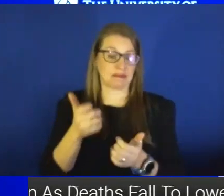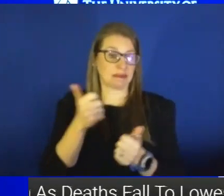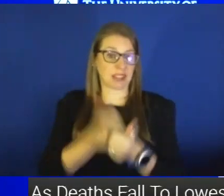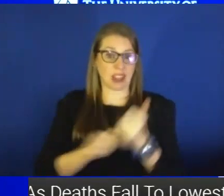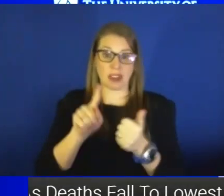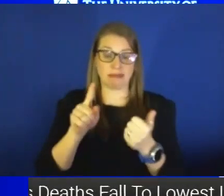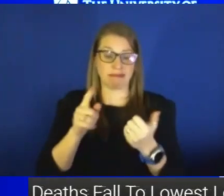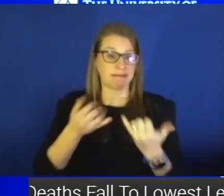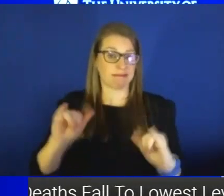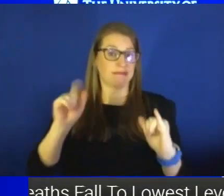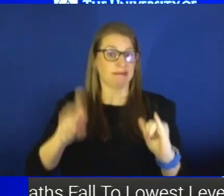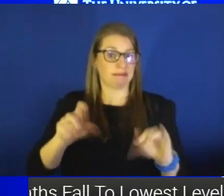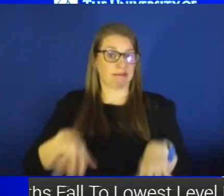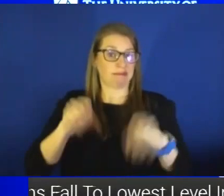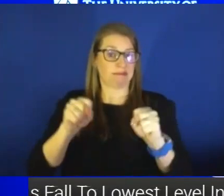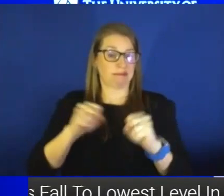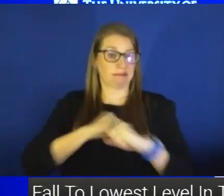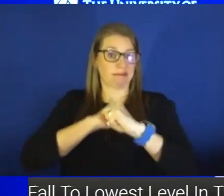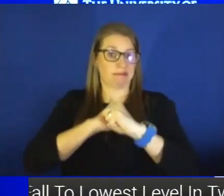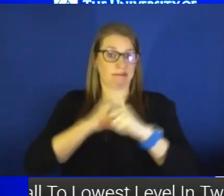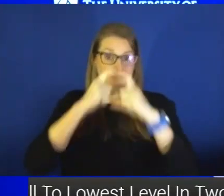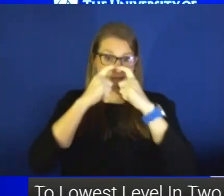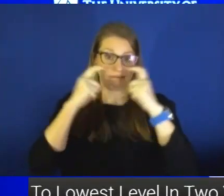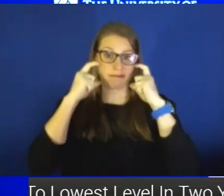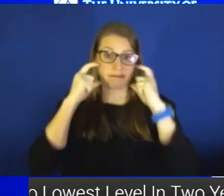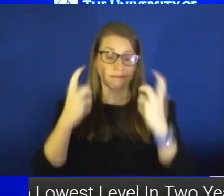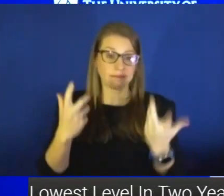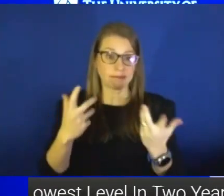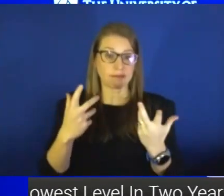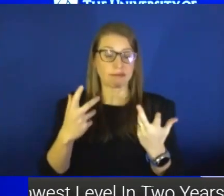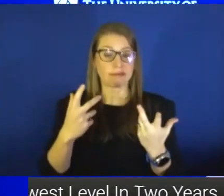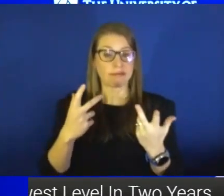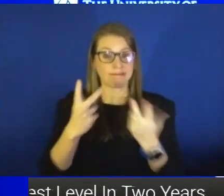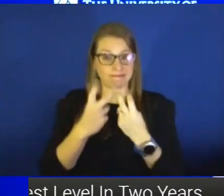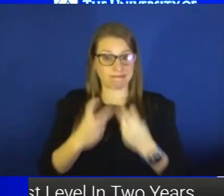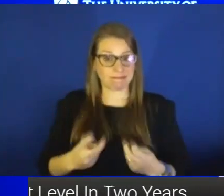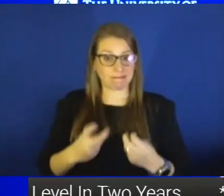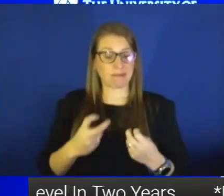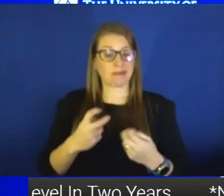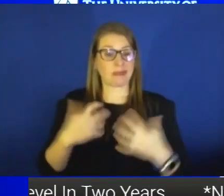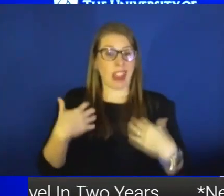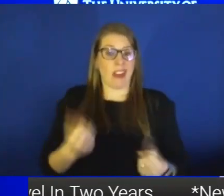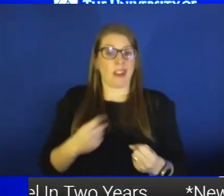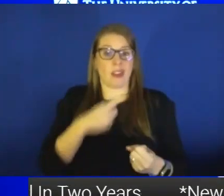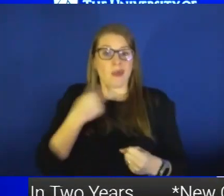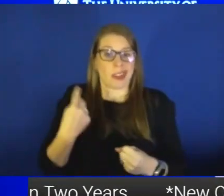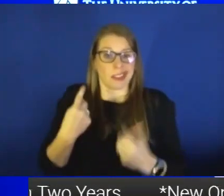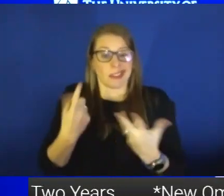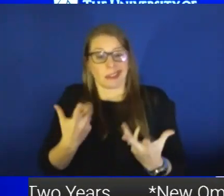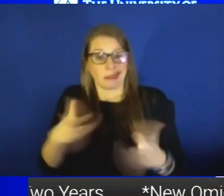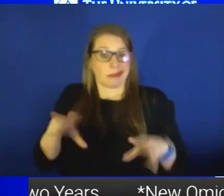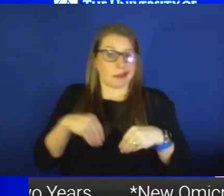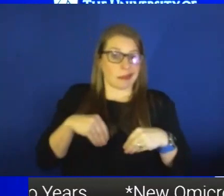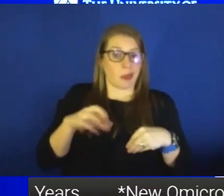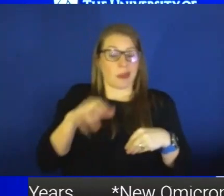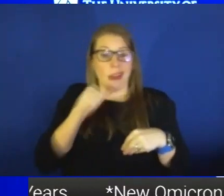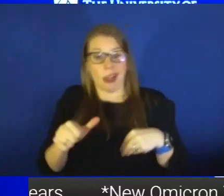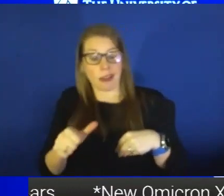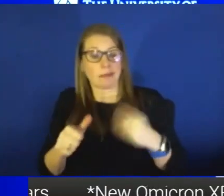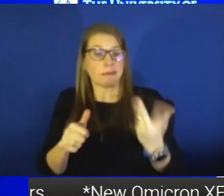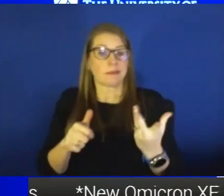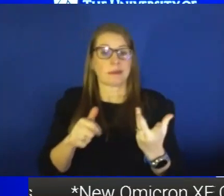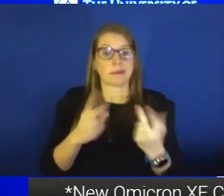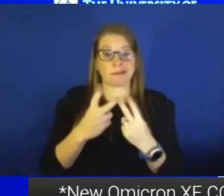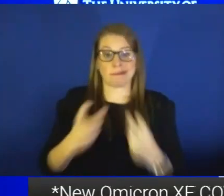in that risk assessment, judge their health, judge their risk, be up to date with vaccination to protect you individually.